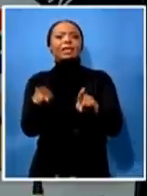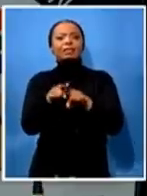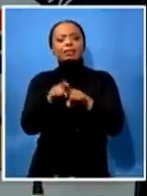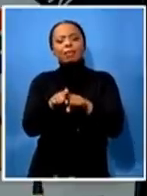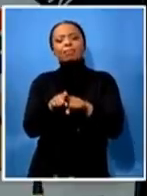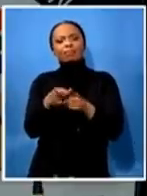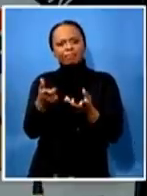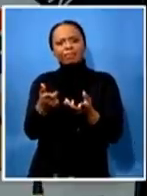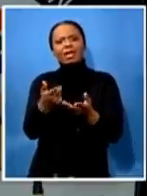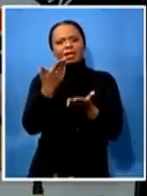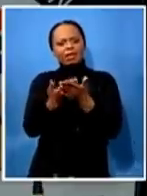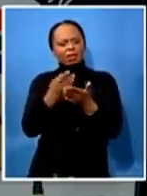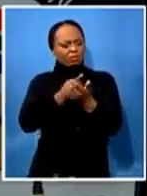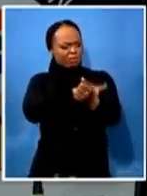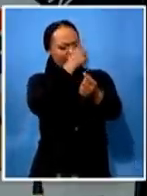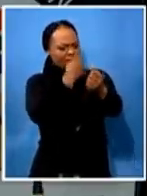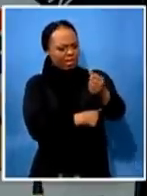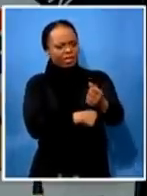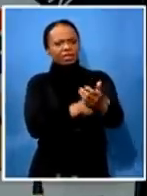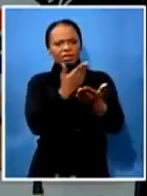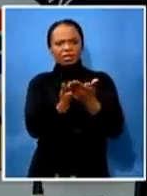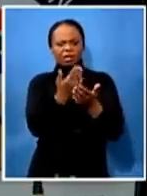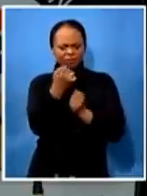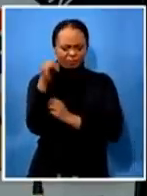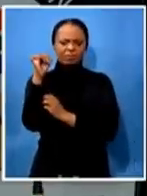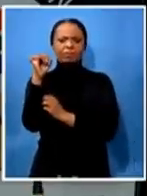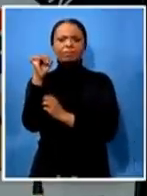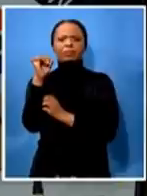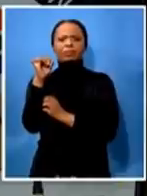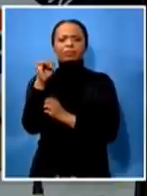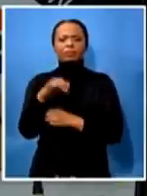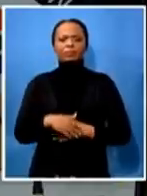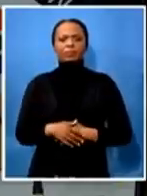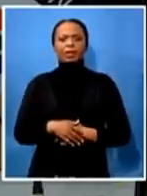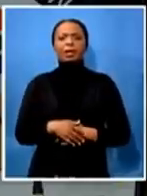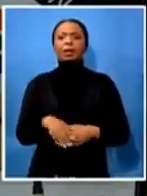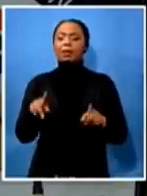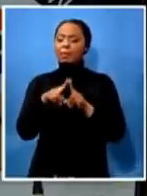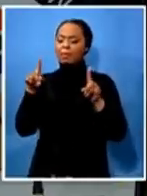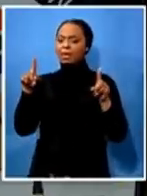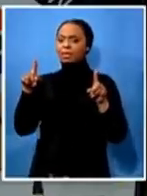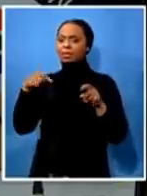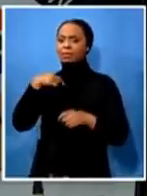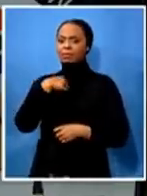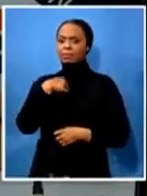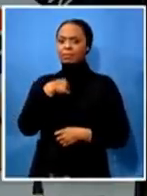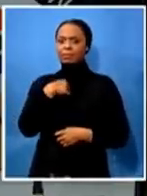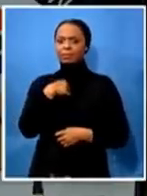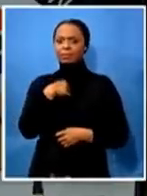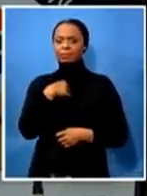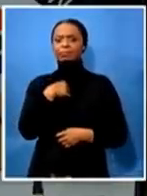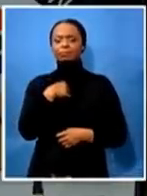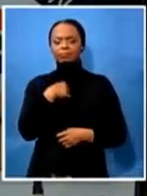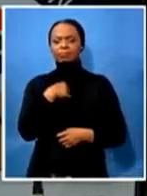particular outcome but i have also been not withstanding that being a victim of those who had